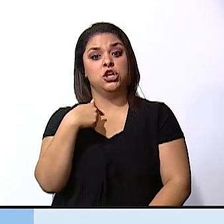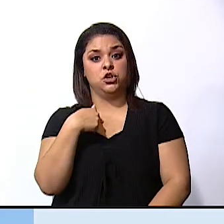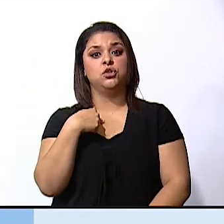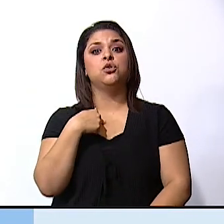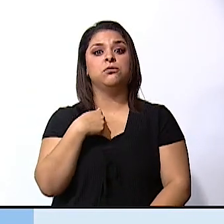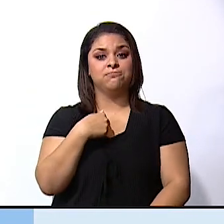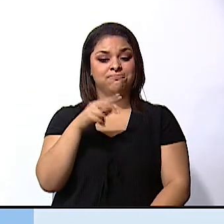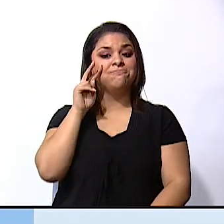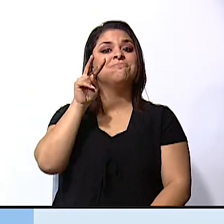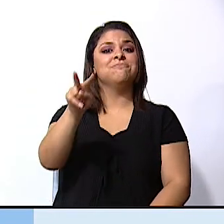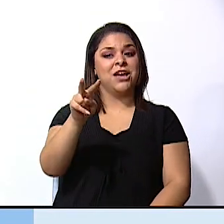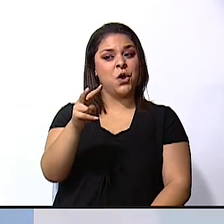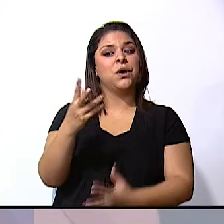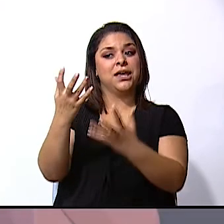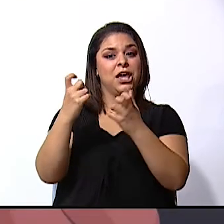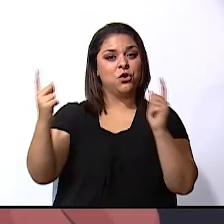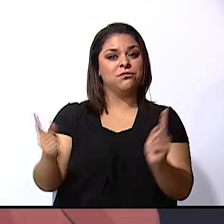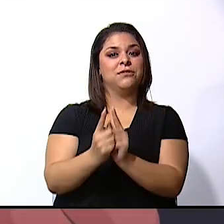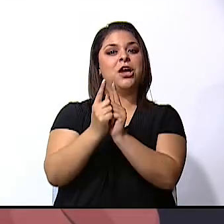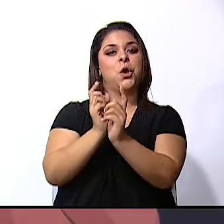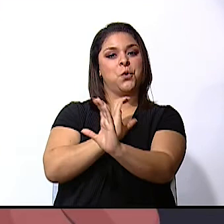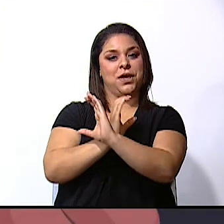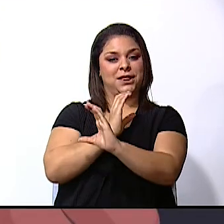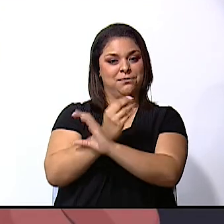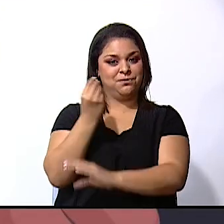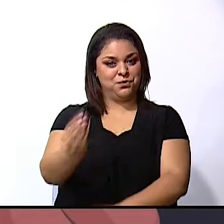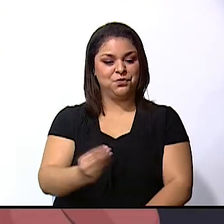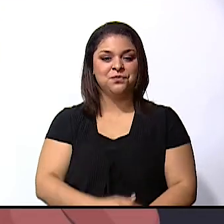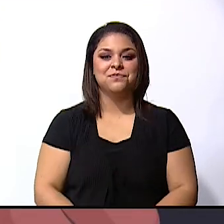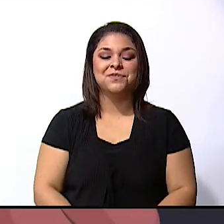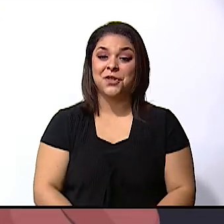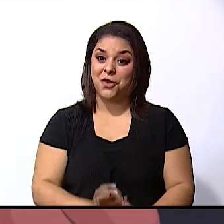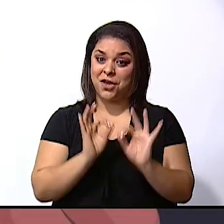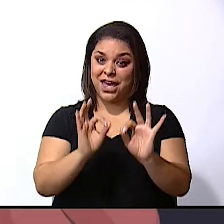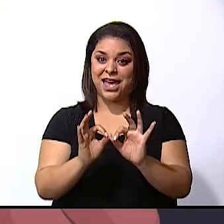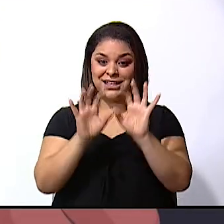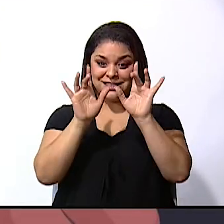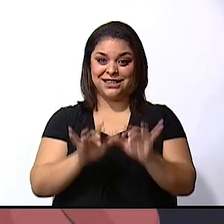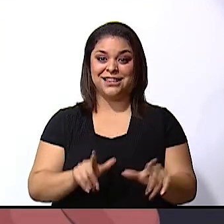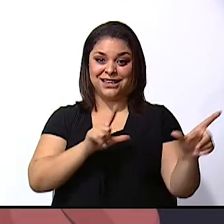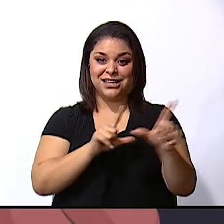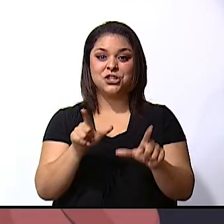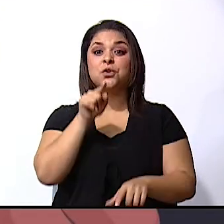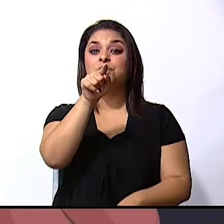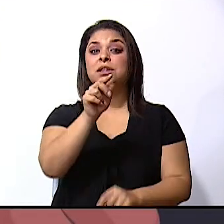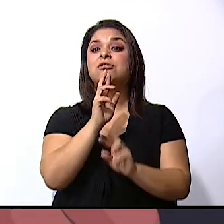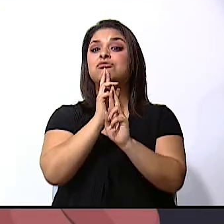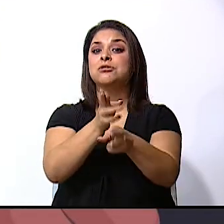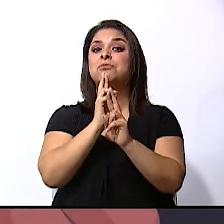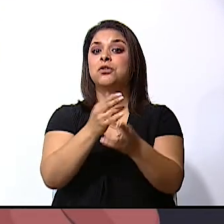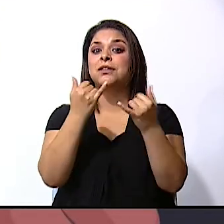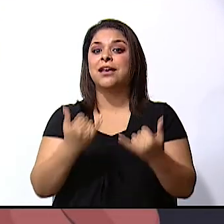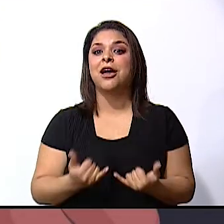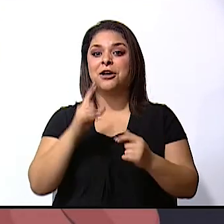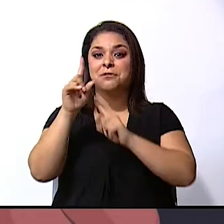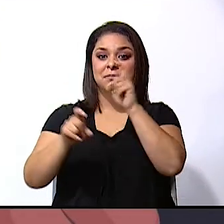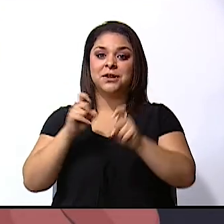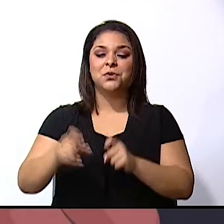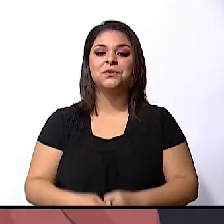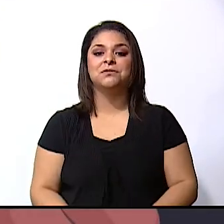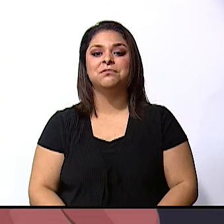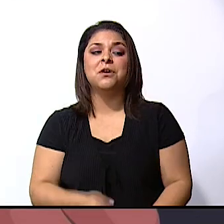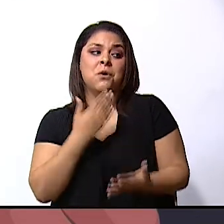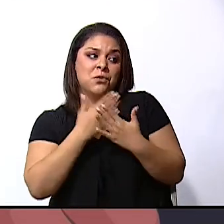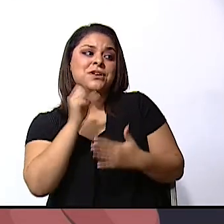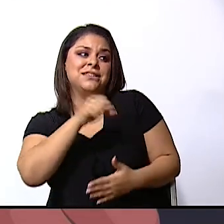seeing you. Take care. Okay? Now, are you ready to answer those questions? Well, yes,